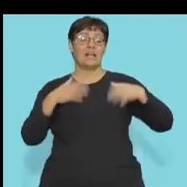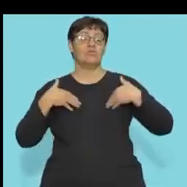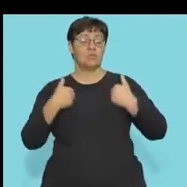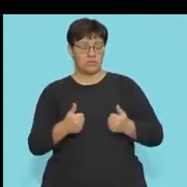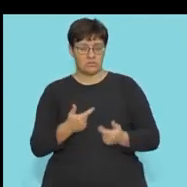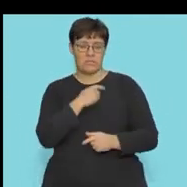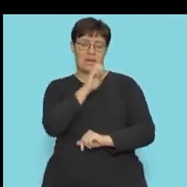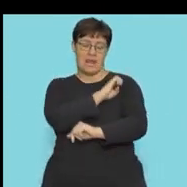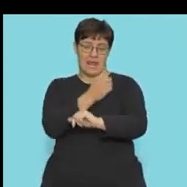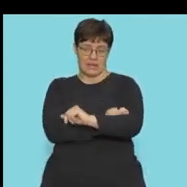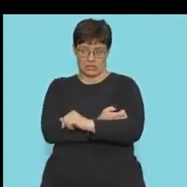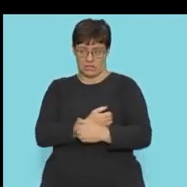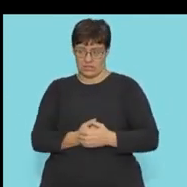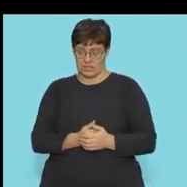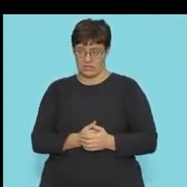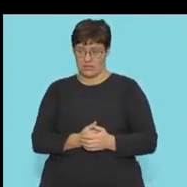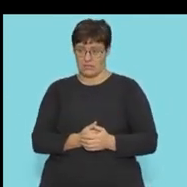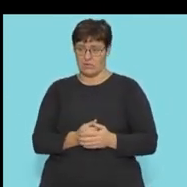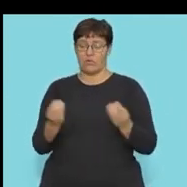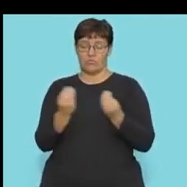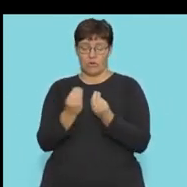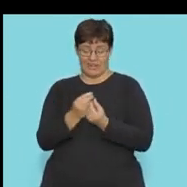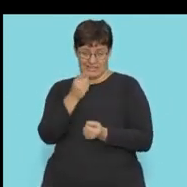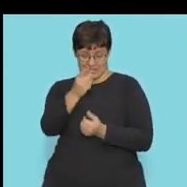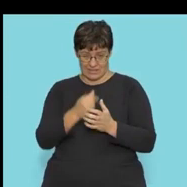is energy. So that's going to be a product.